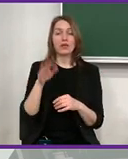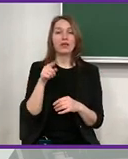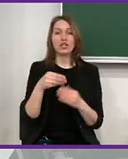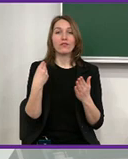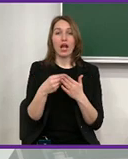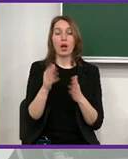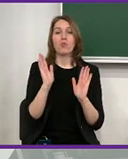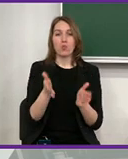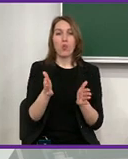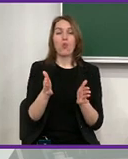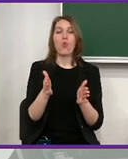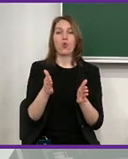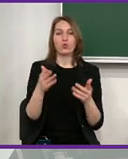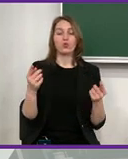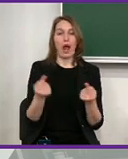rights risk could emerge.